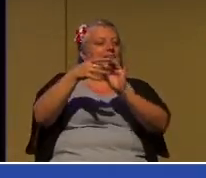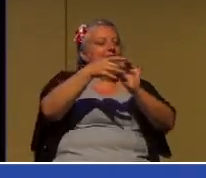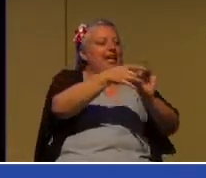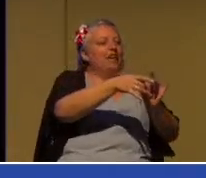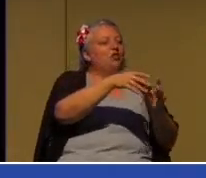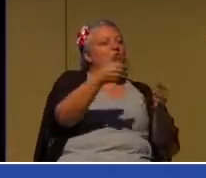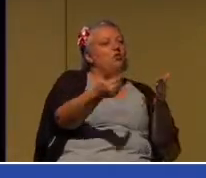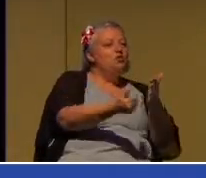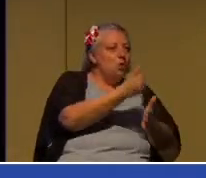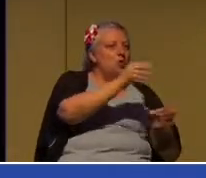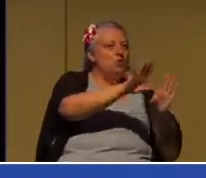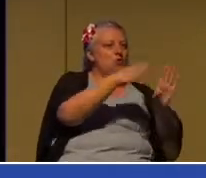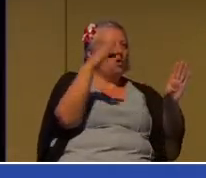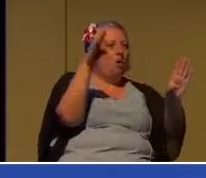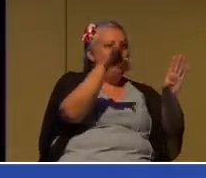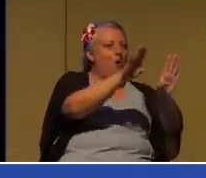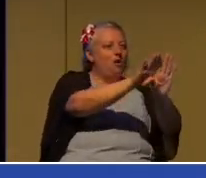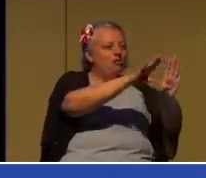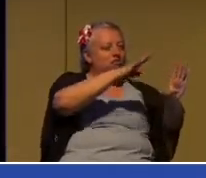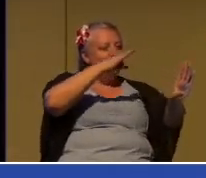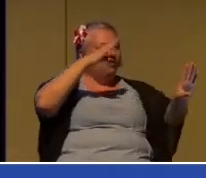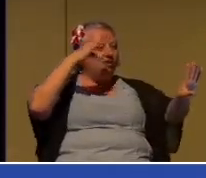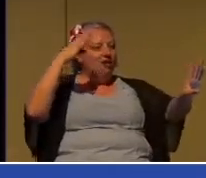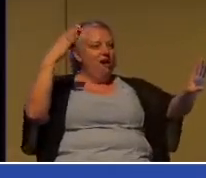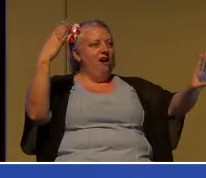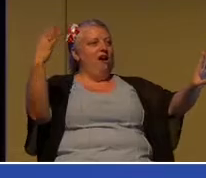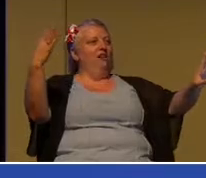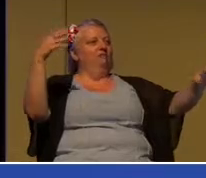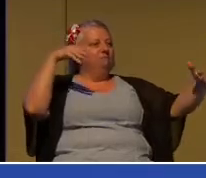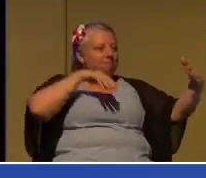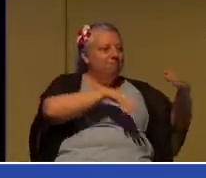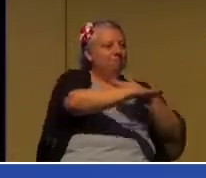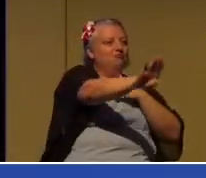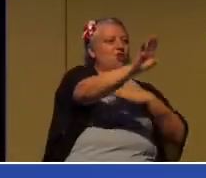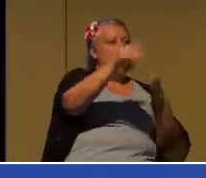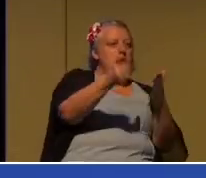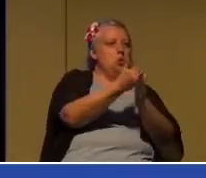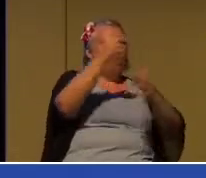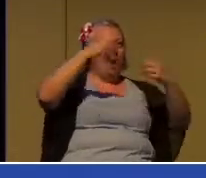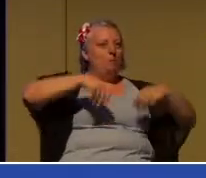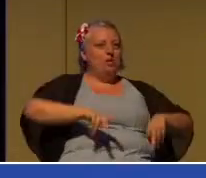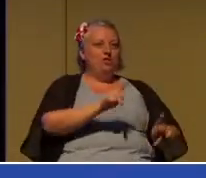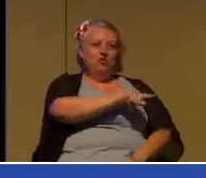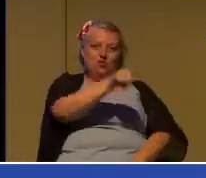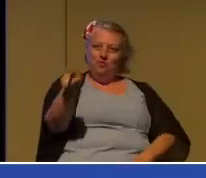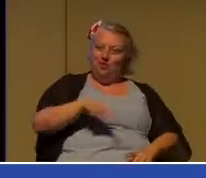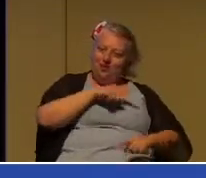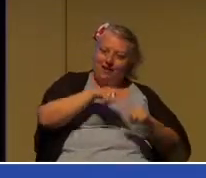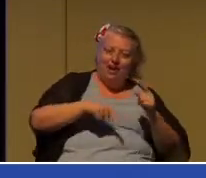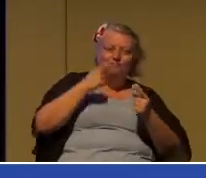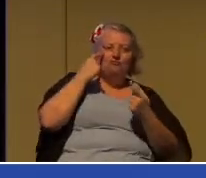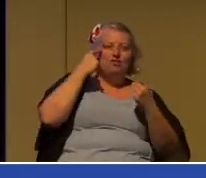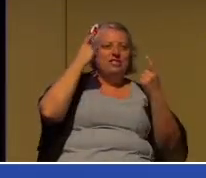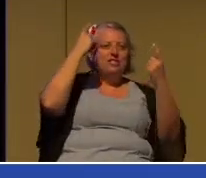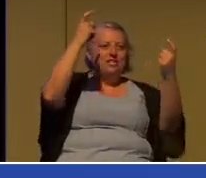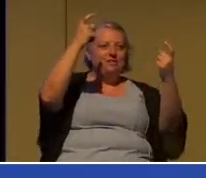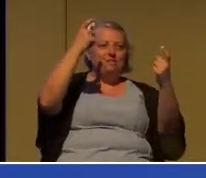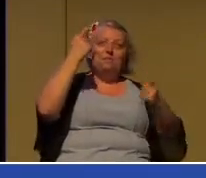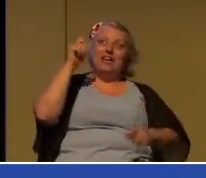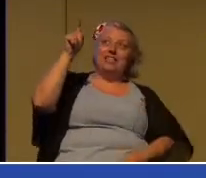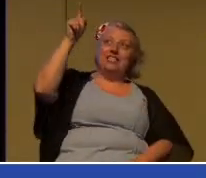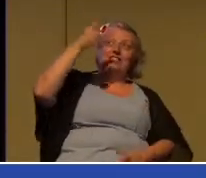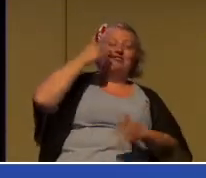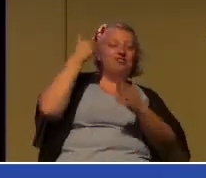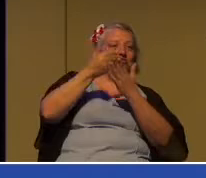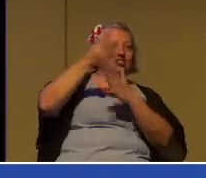opportunities that you never dreamed of because God is an incredibly creative God who calls us to move